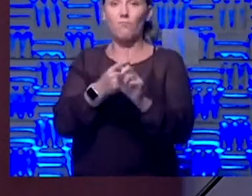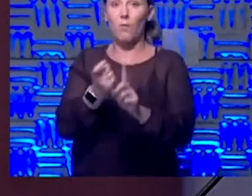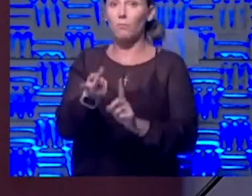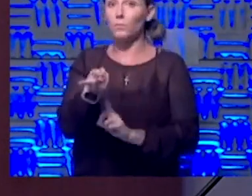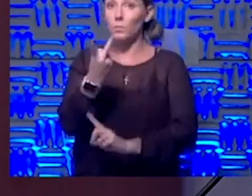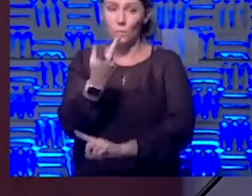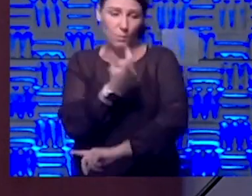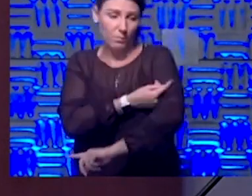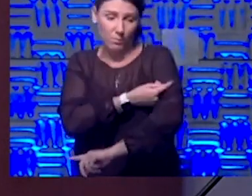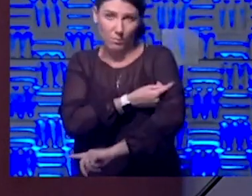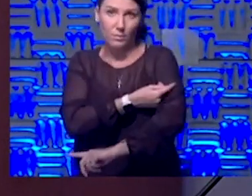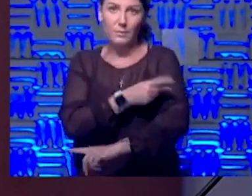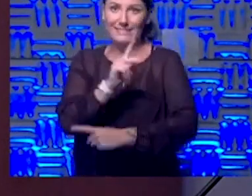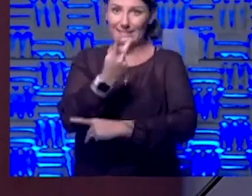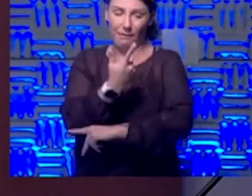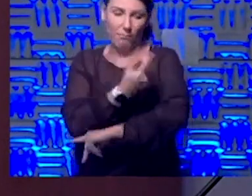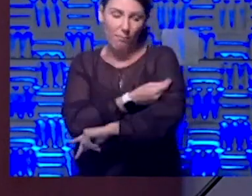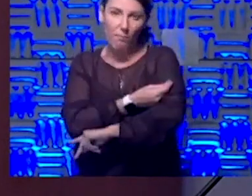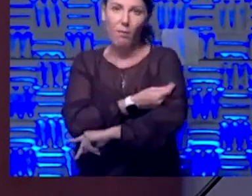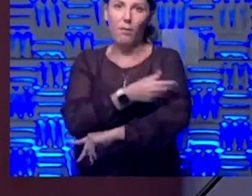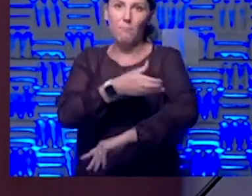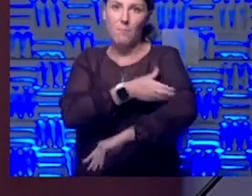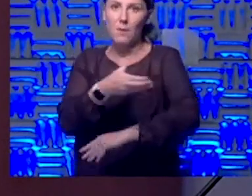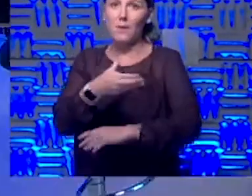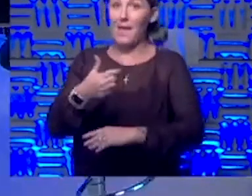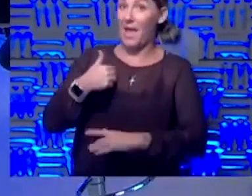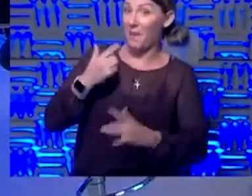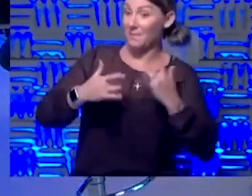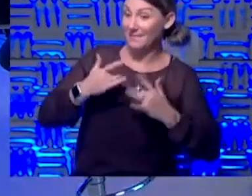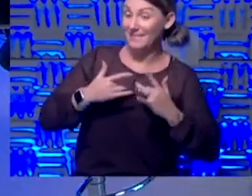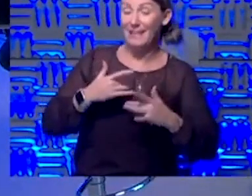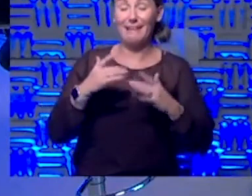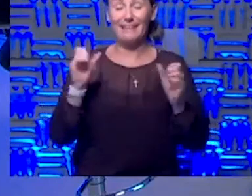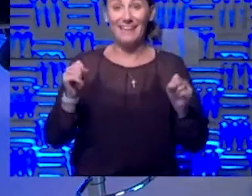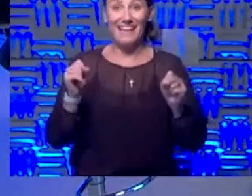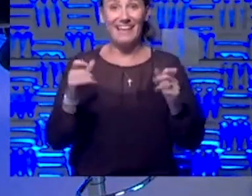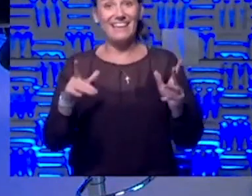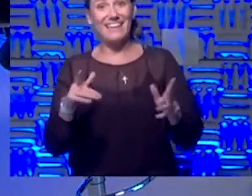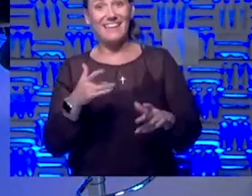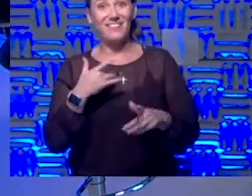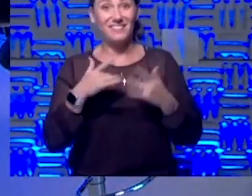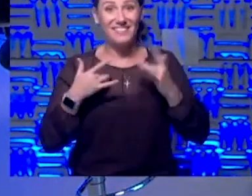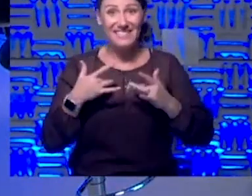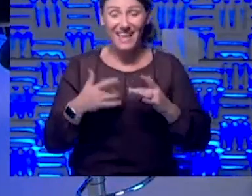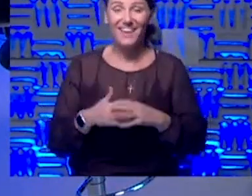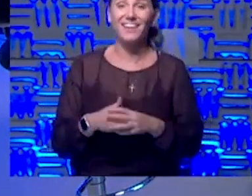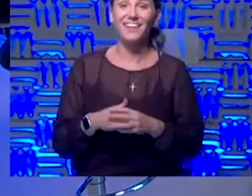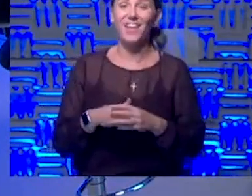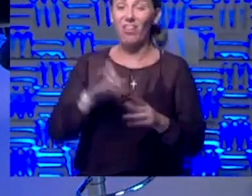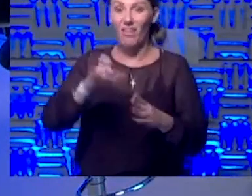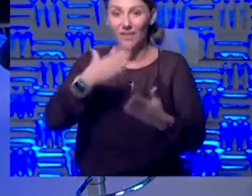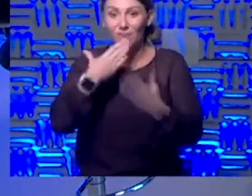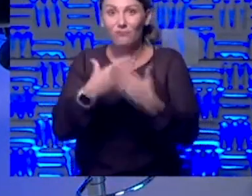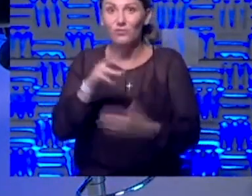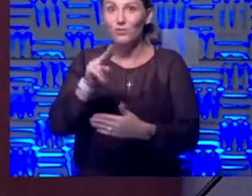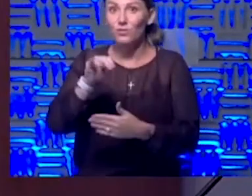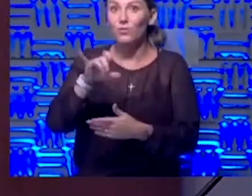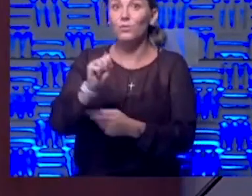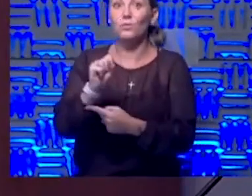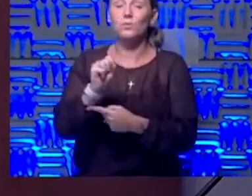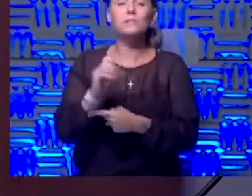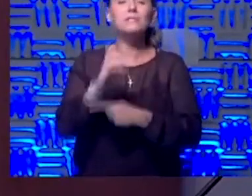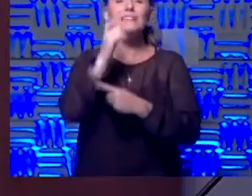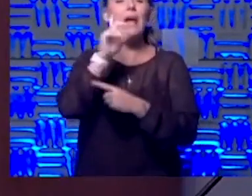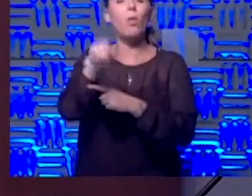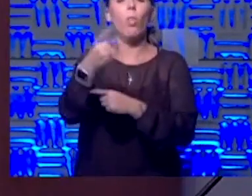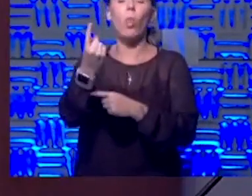was very... I was excited. I was excited. Yeah, it was excited. I was pretty excited. Oh, this is goodness. And then not